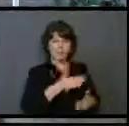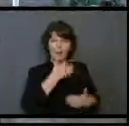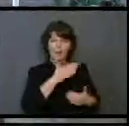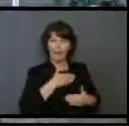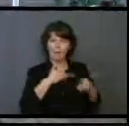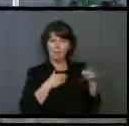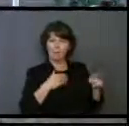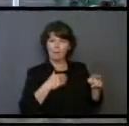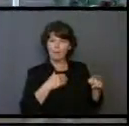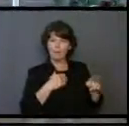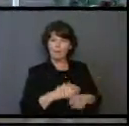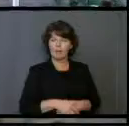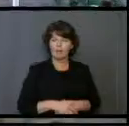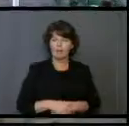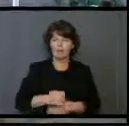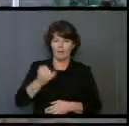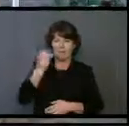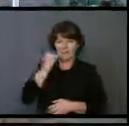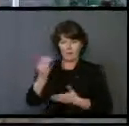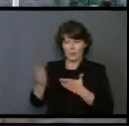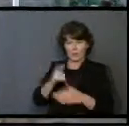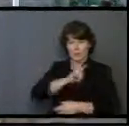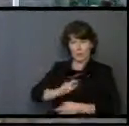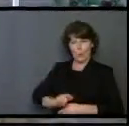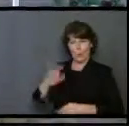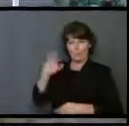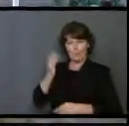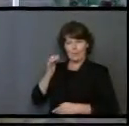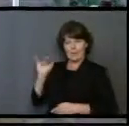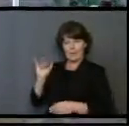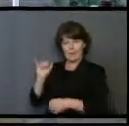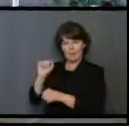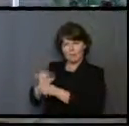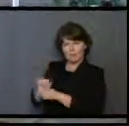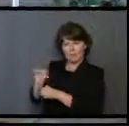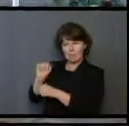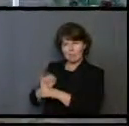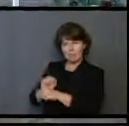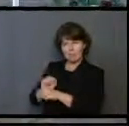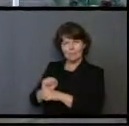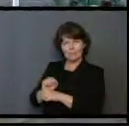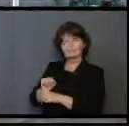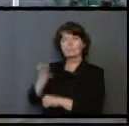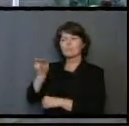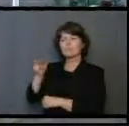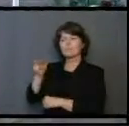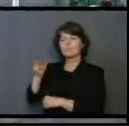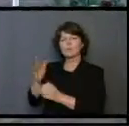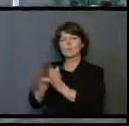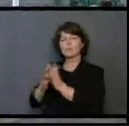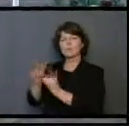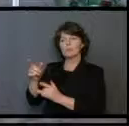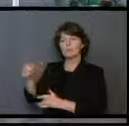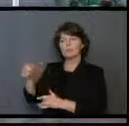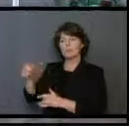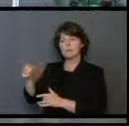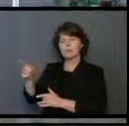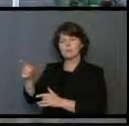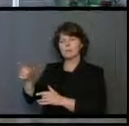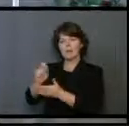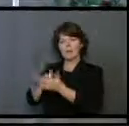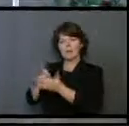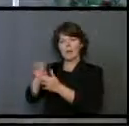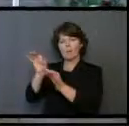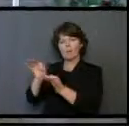If serving the Lord feels like forced slavery, look to Jesus. Jesus, who is the author and perfecter of your